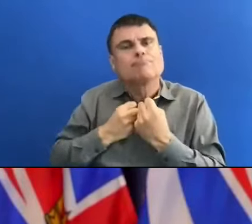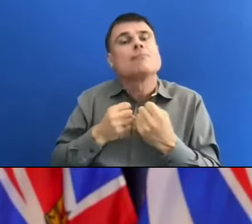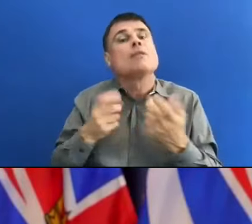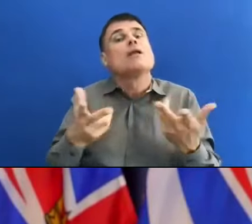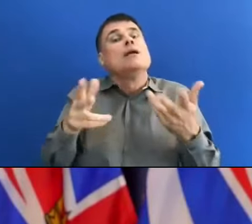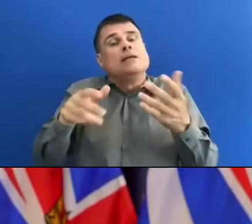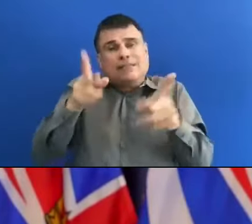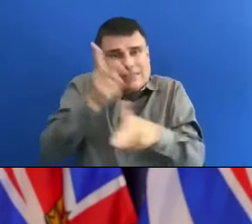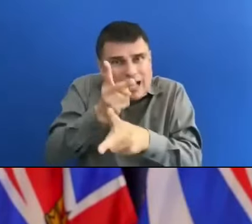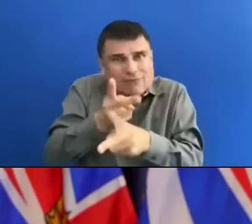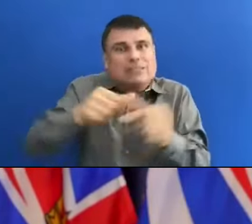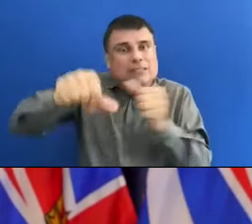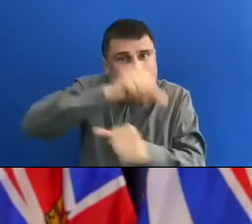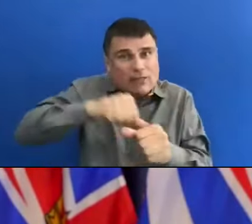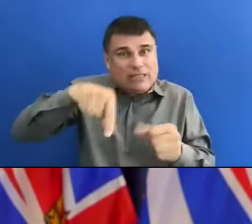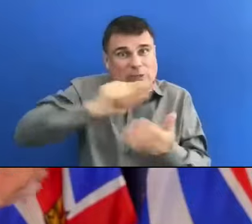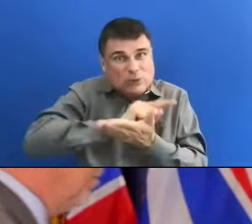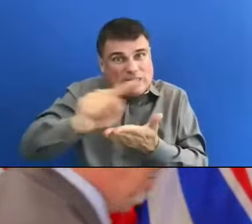four come Labor Day.